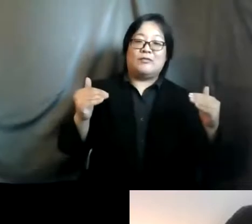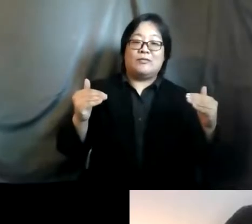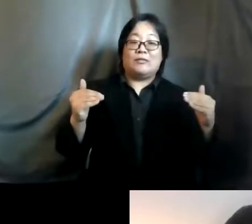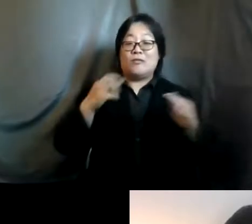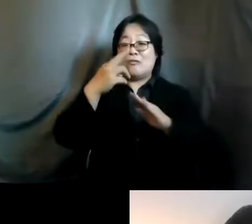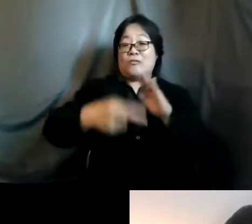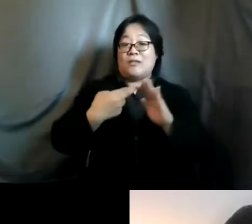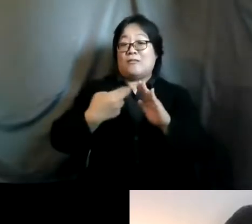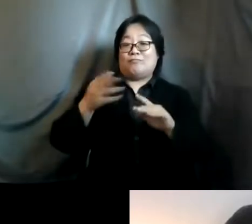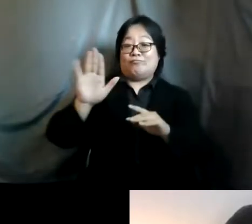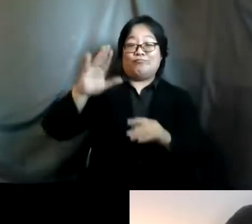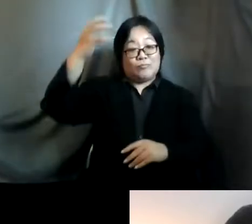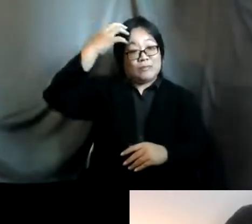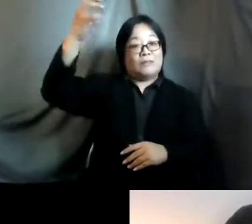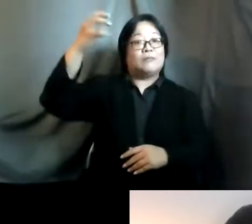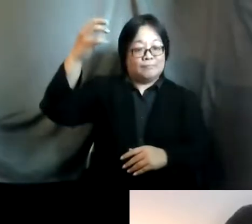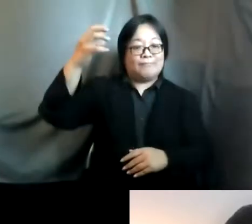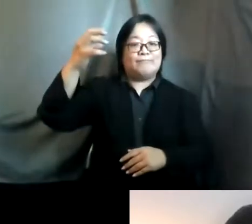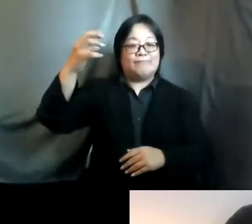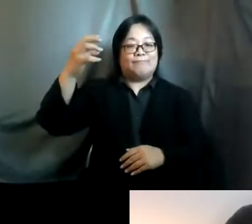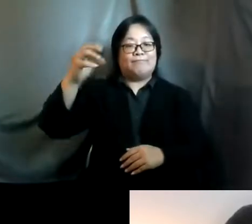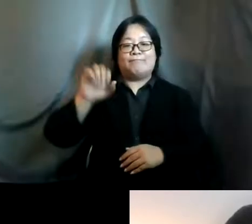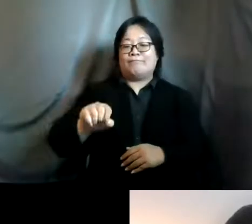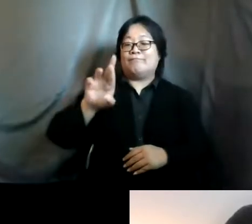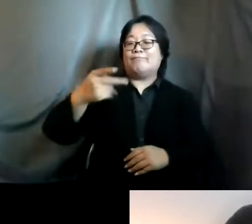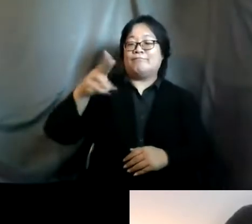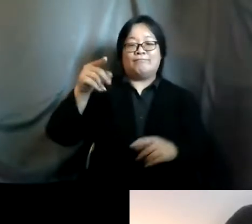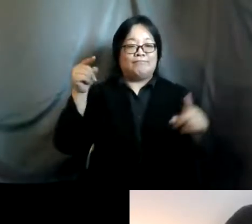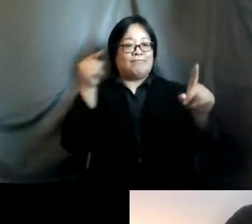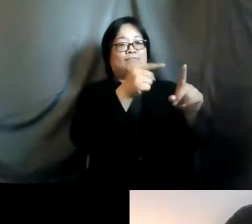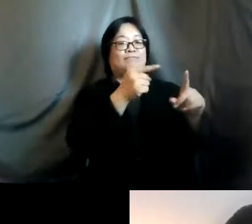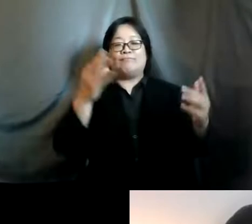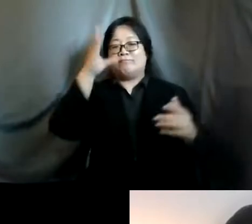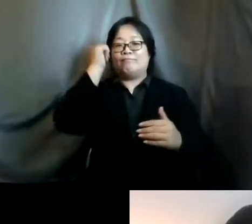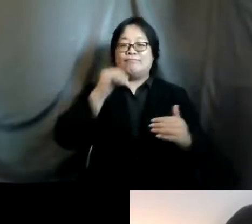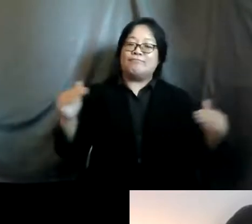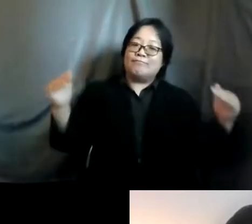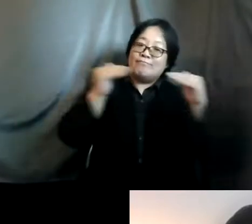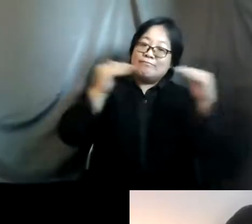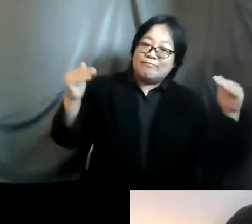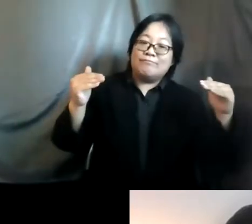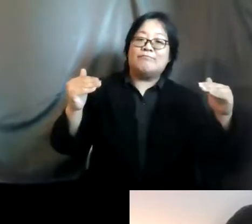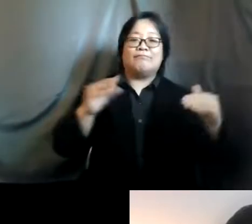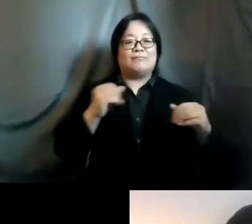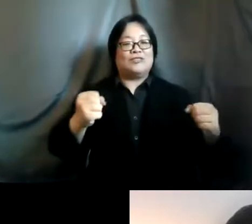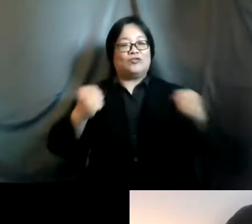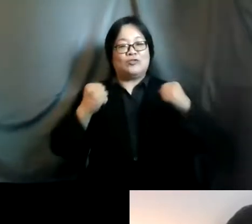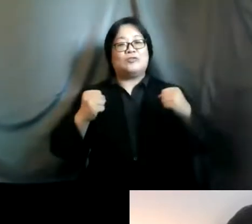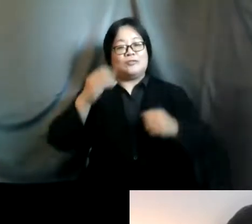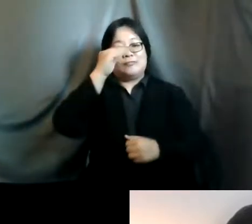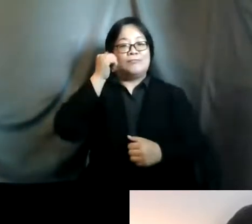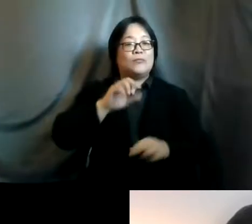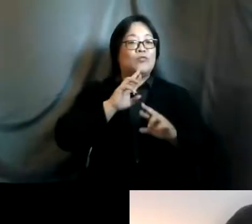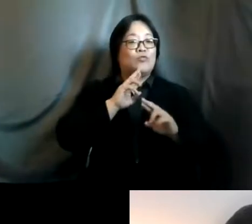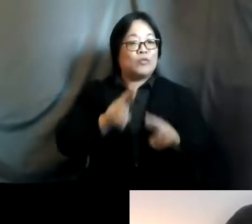government in making commitments to the cause of sr hr and gender equality as well as to strengthen gender responsiveness